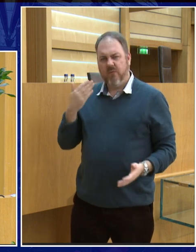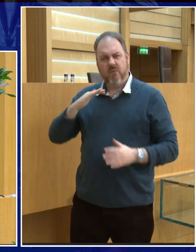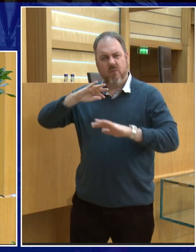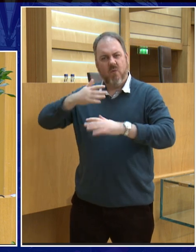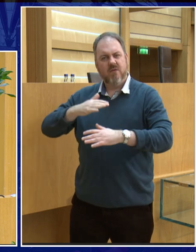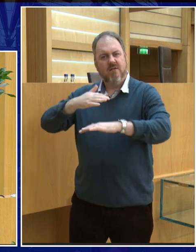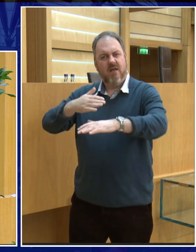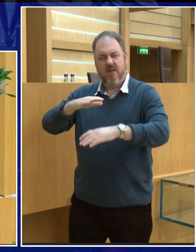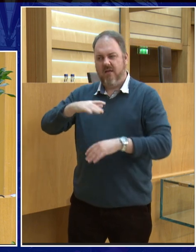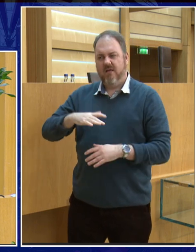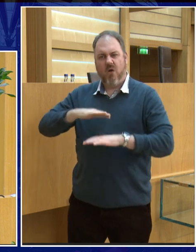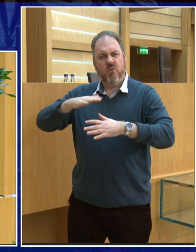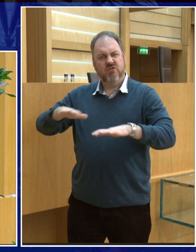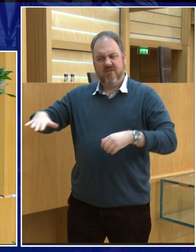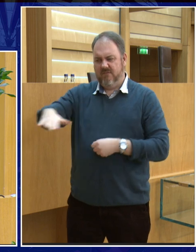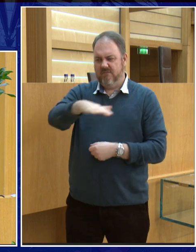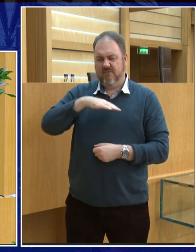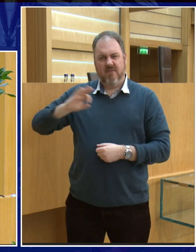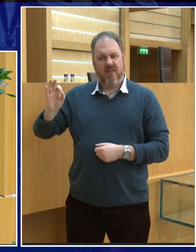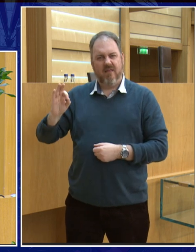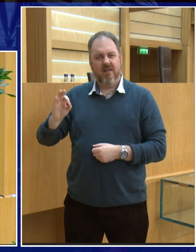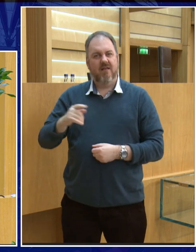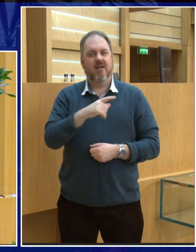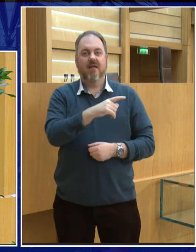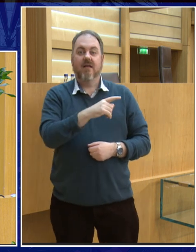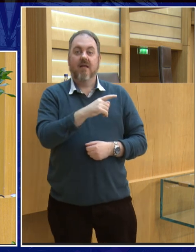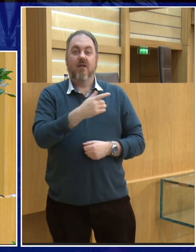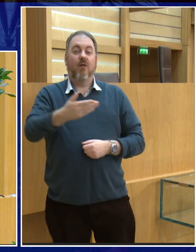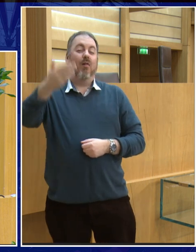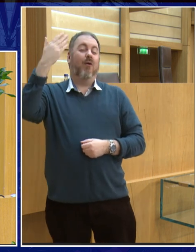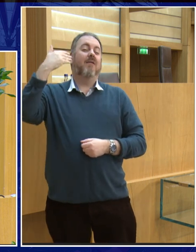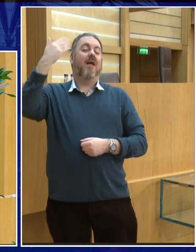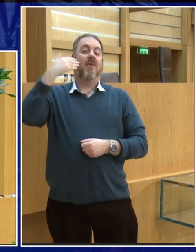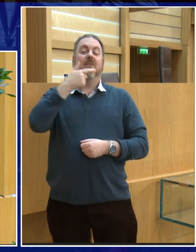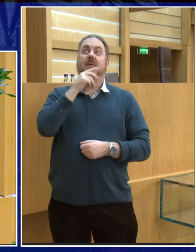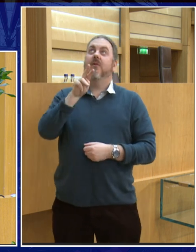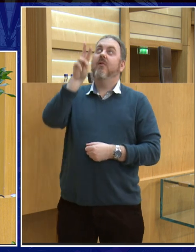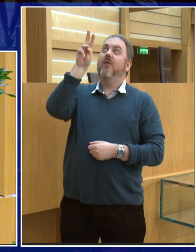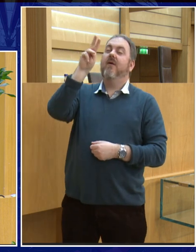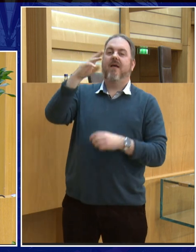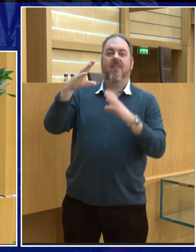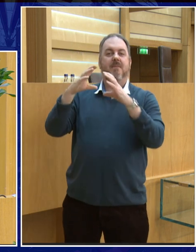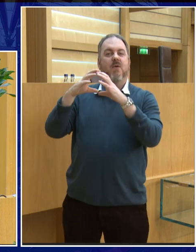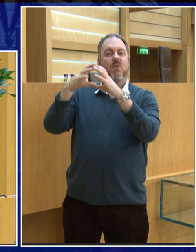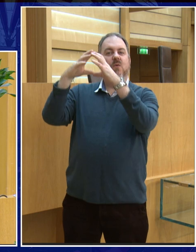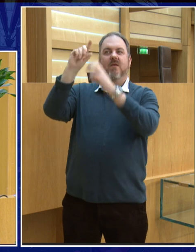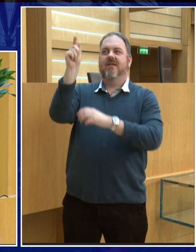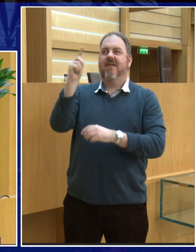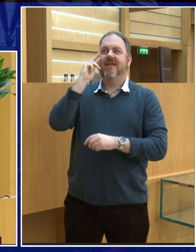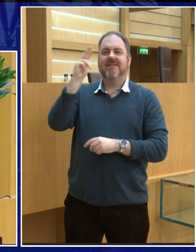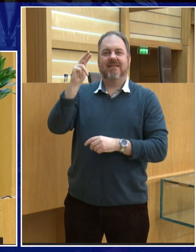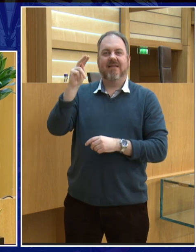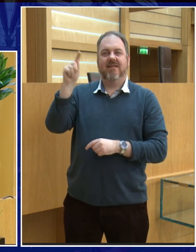these craters, when people first looked at the moon, they thought that these craters were full of water. And so the craters on the moon usually are called seas.